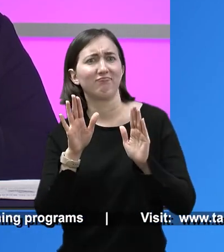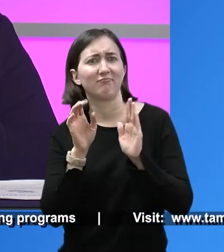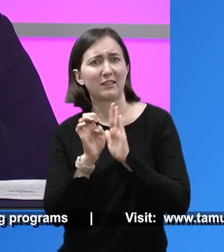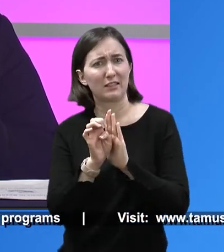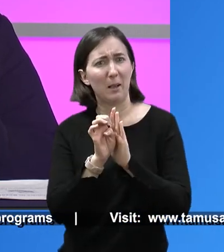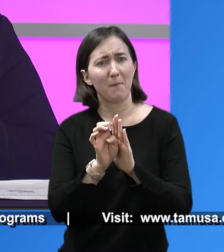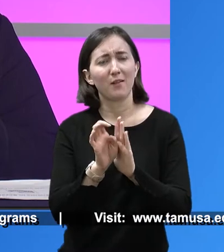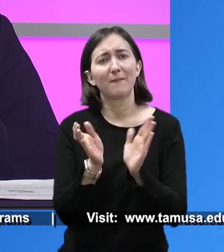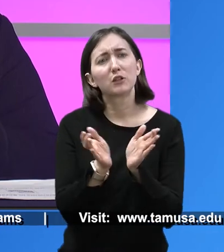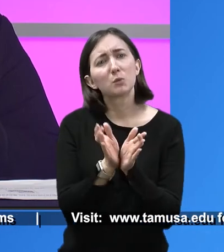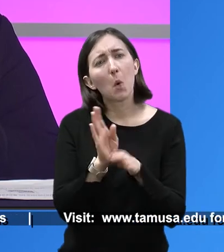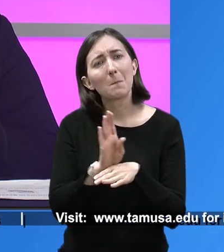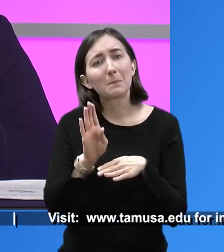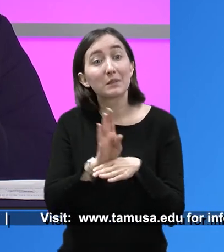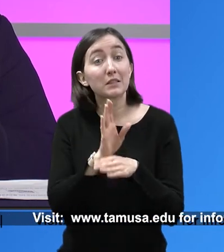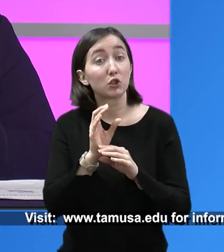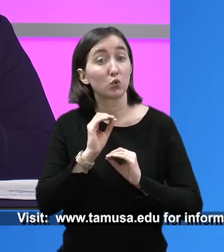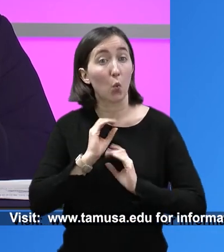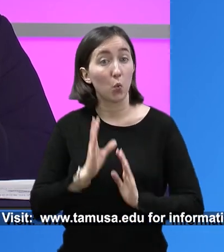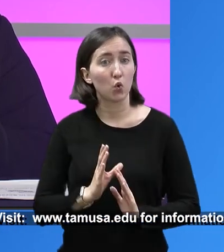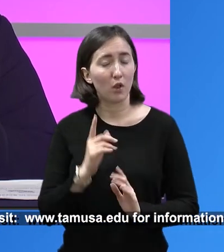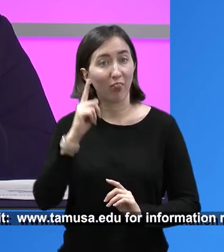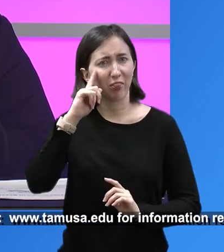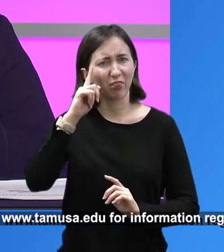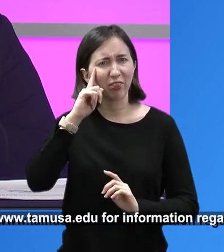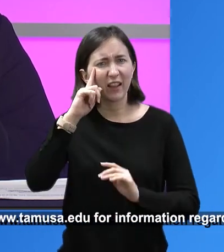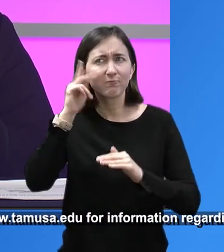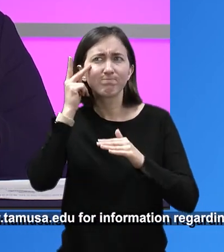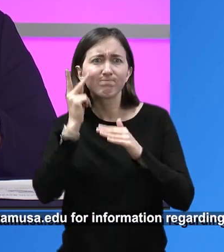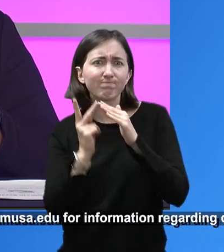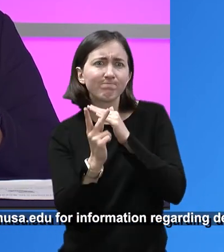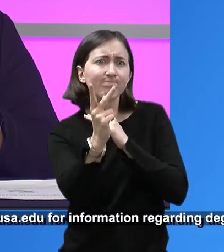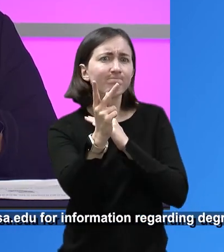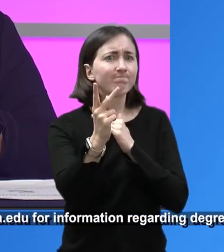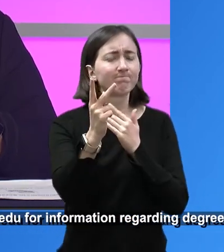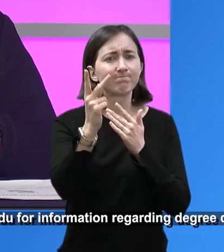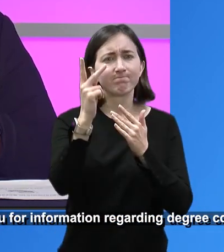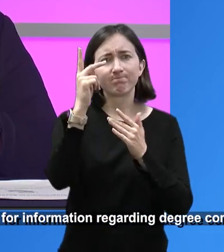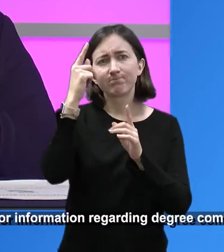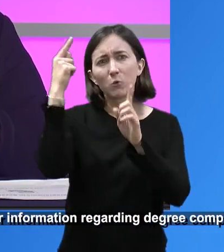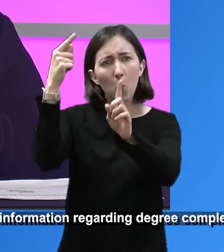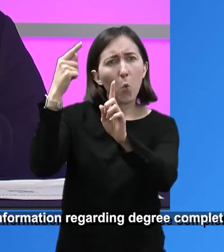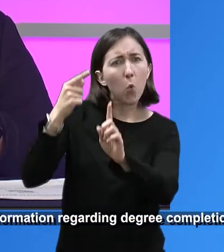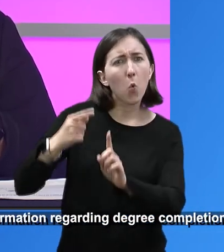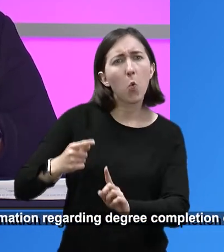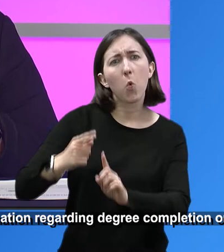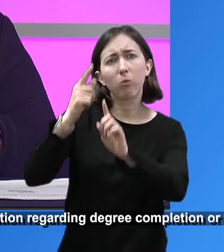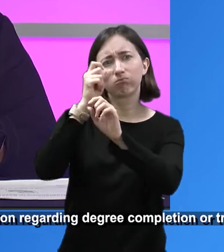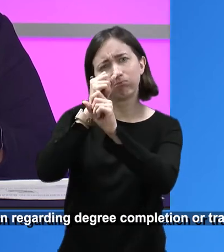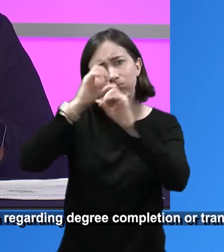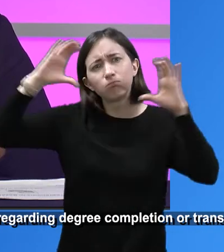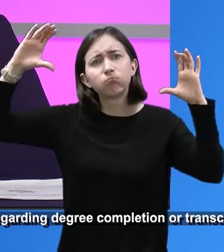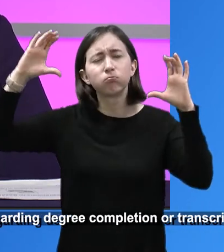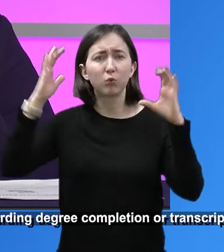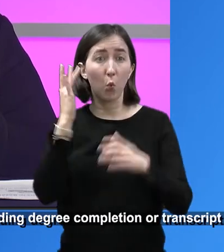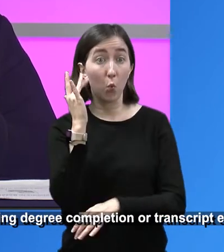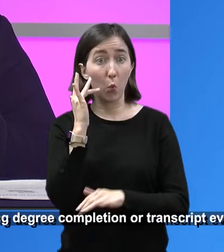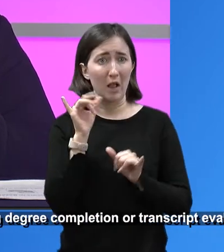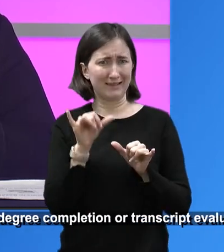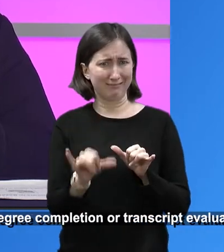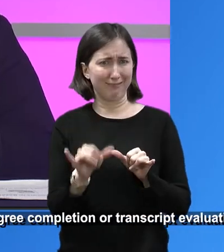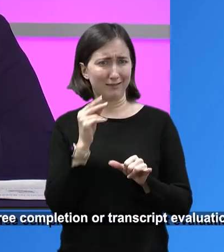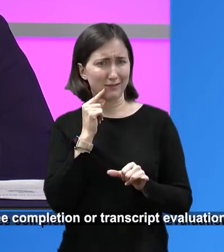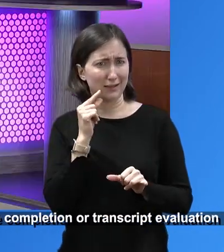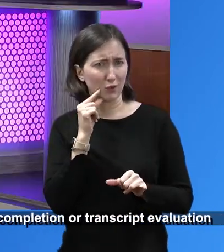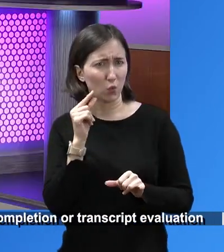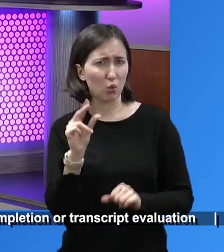Because she's, she's, she's a great example of a small business owner that, that, that thinks ahead and thinks big. Right. Why not just,